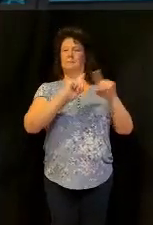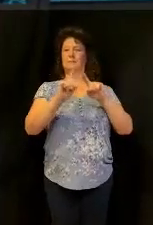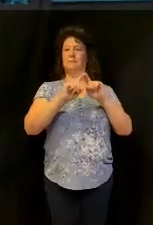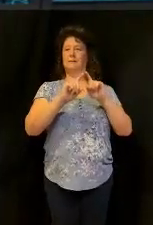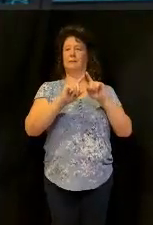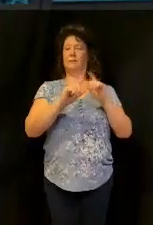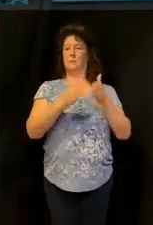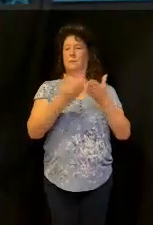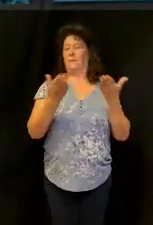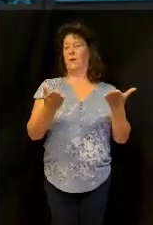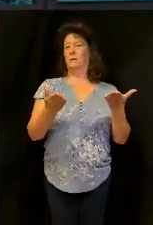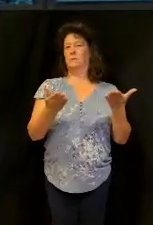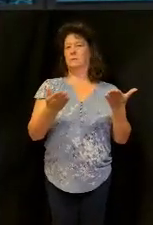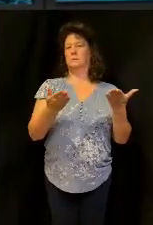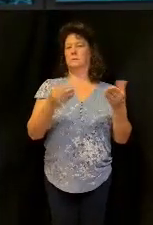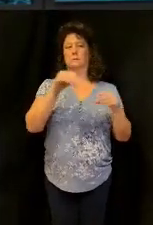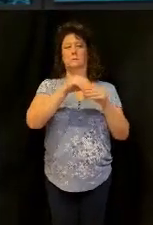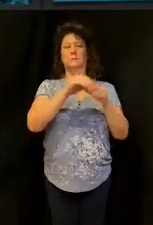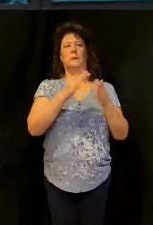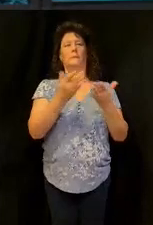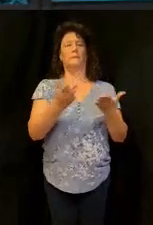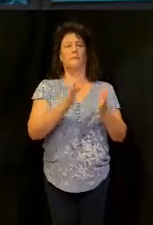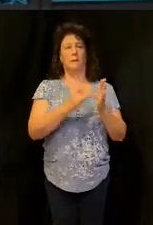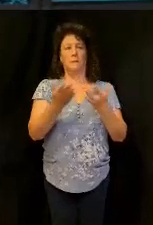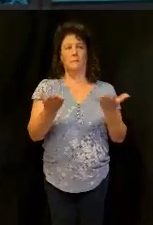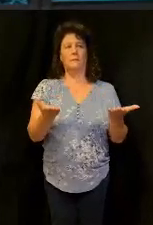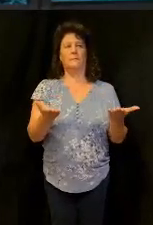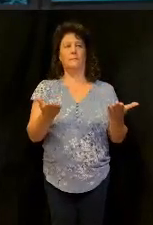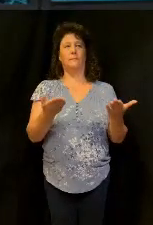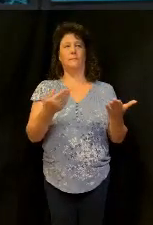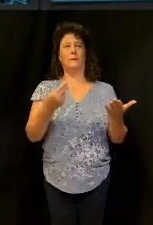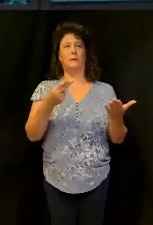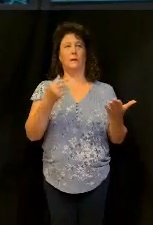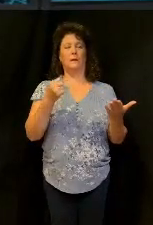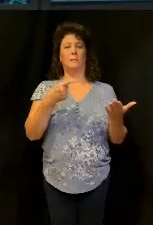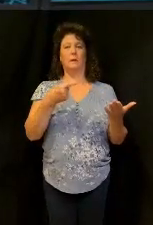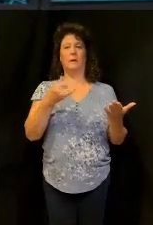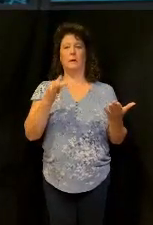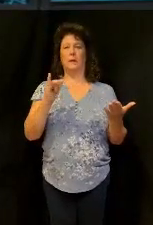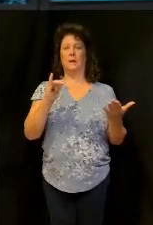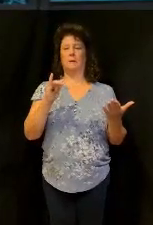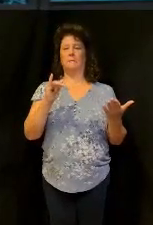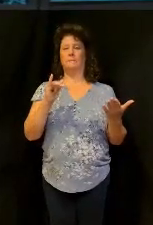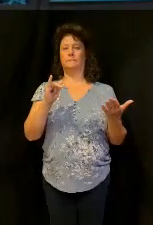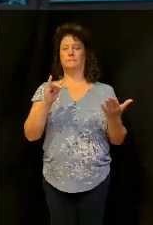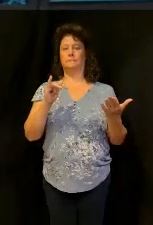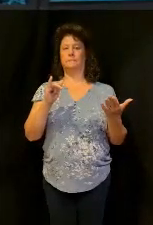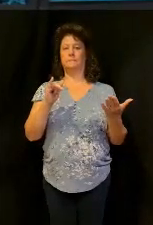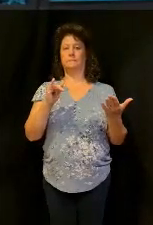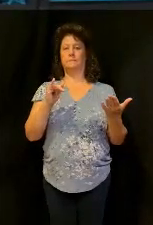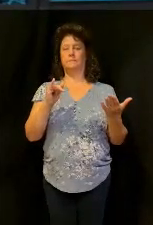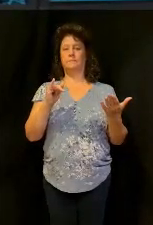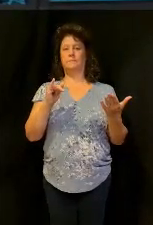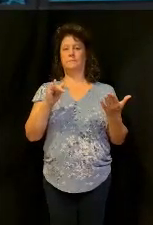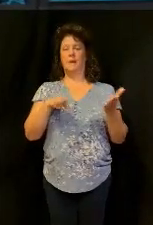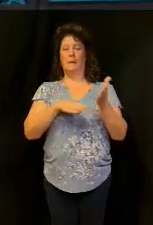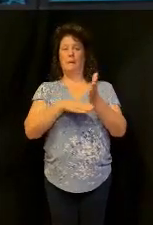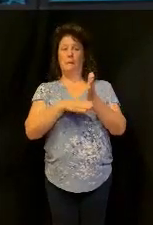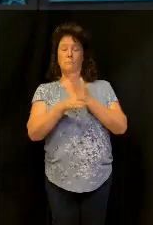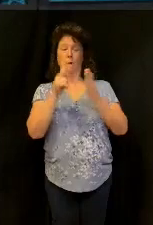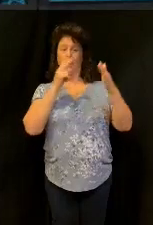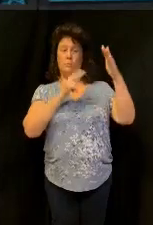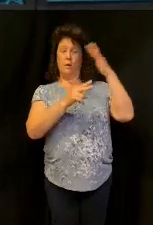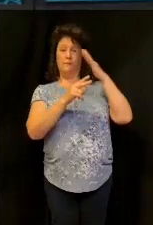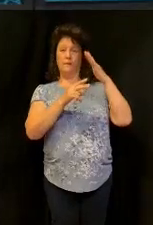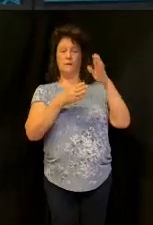Haggai, to the book of Haggai, and minor prophet, major message, we don't turn to